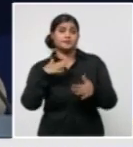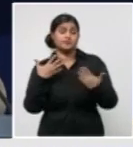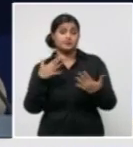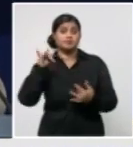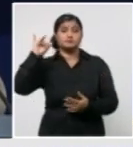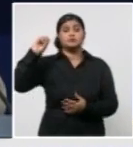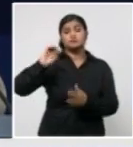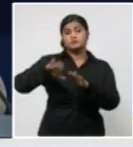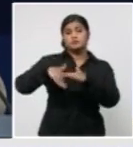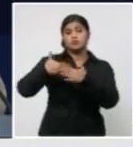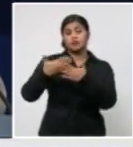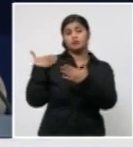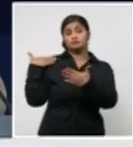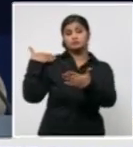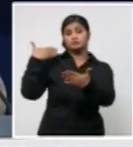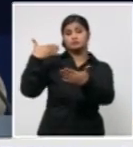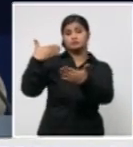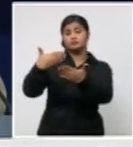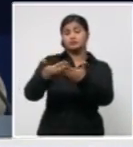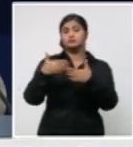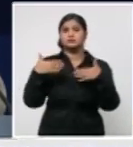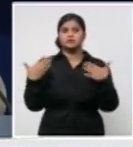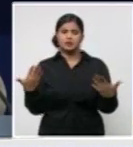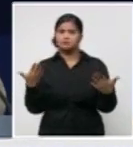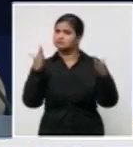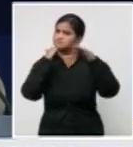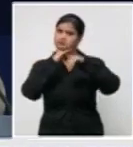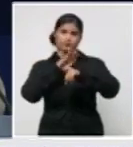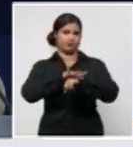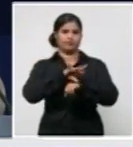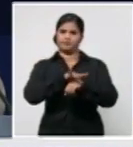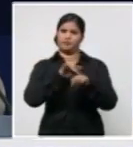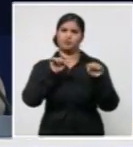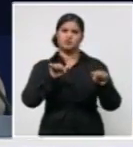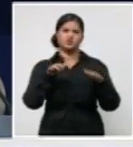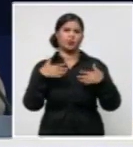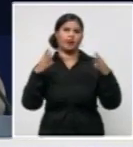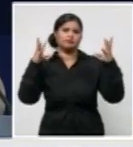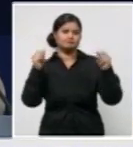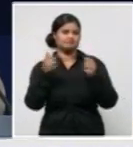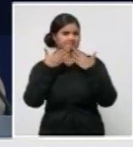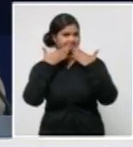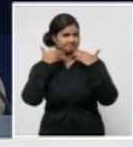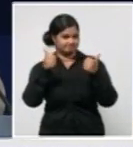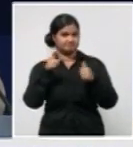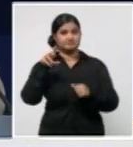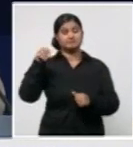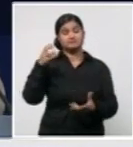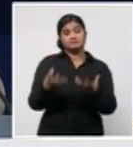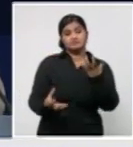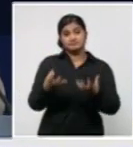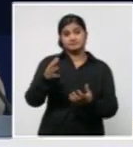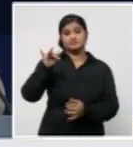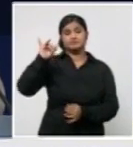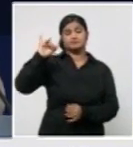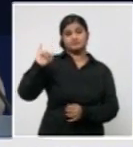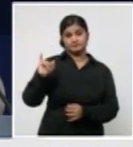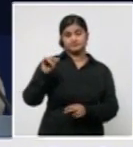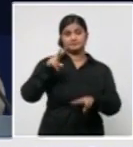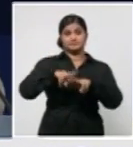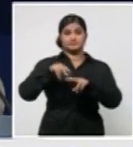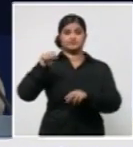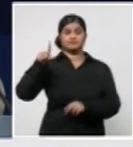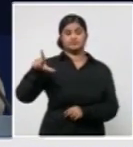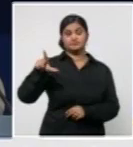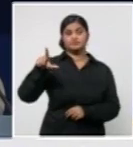also reached 70 days. These are all important numbers and this is why I stress that testing continues to take place in